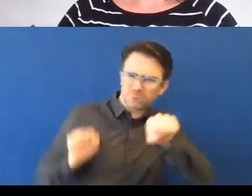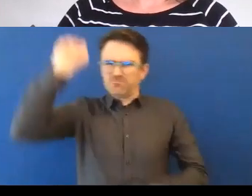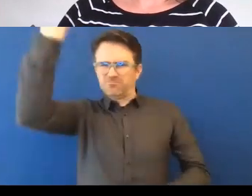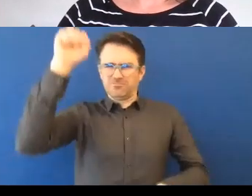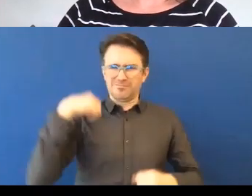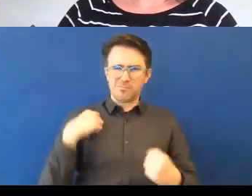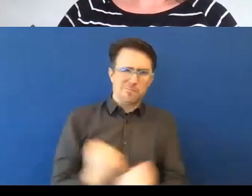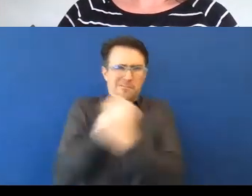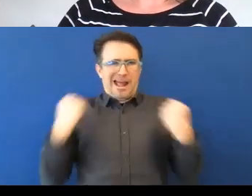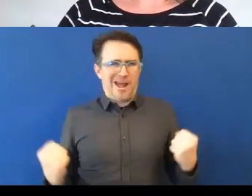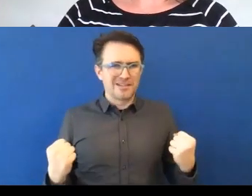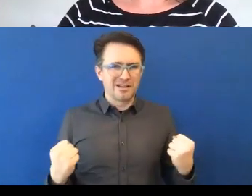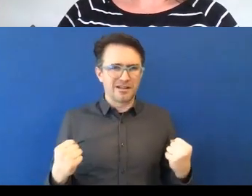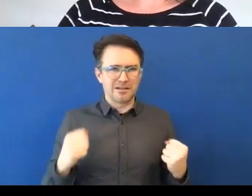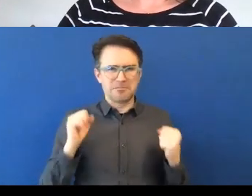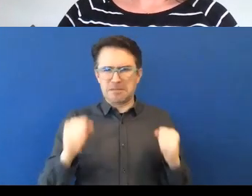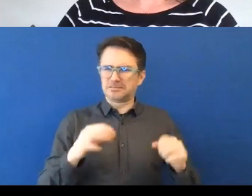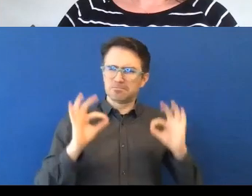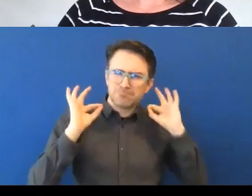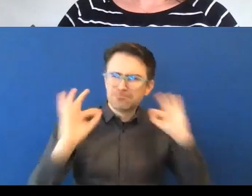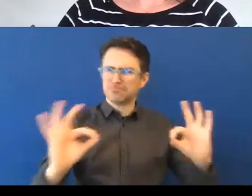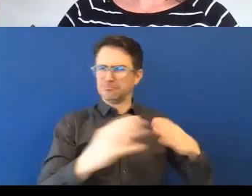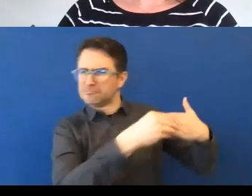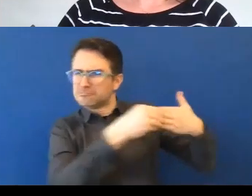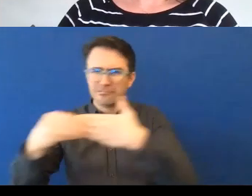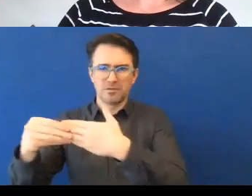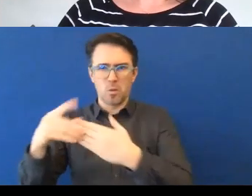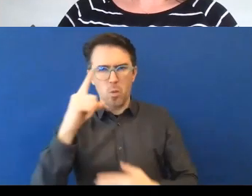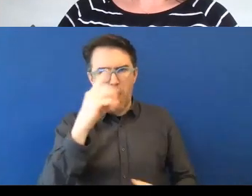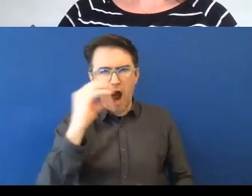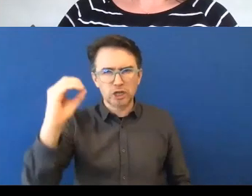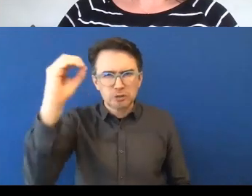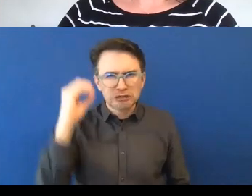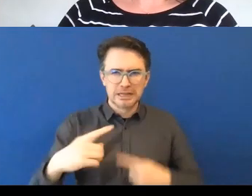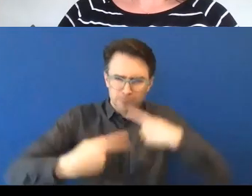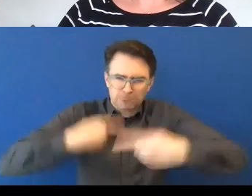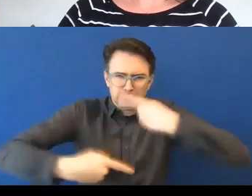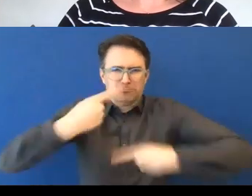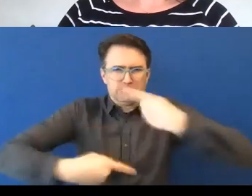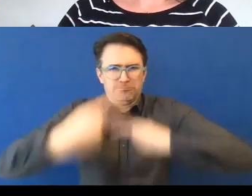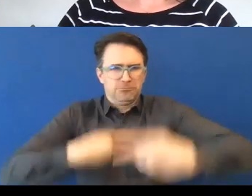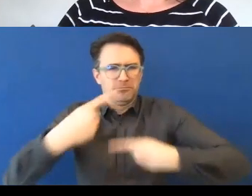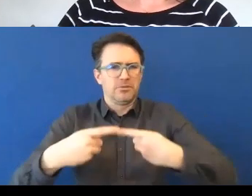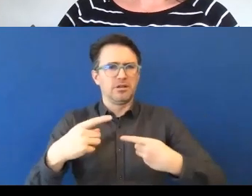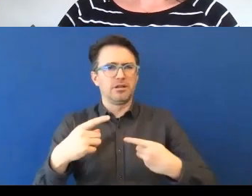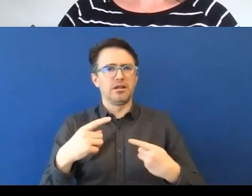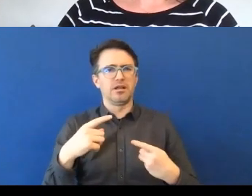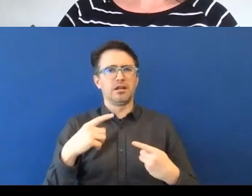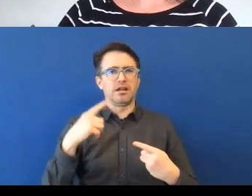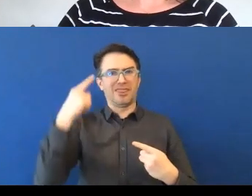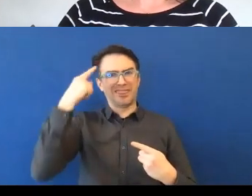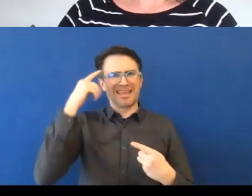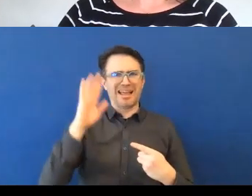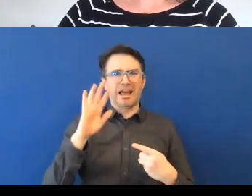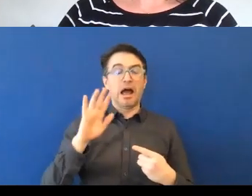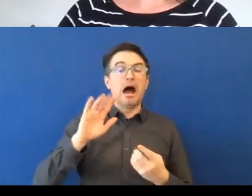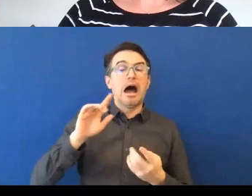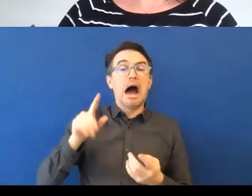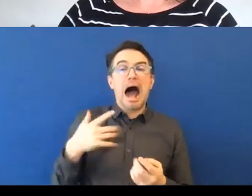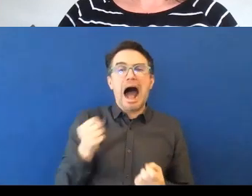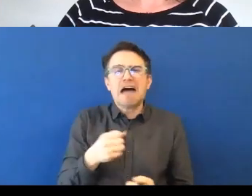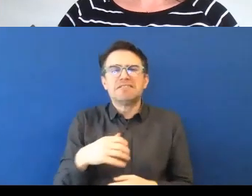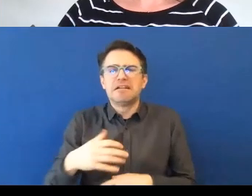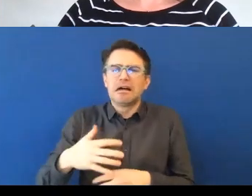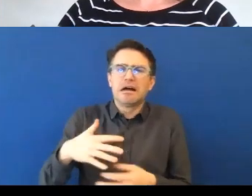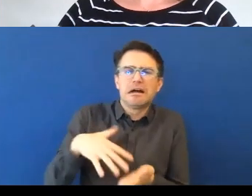already adopted it, but others are still sort of finding their way along that path. And in large organizations where you, you know,